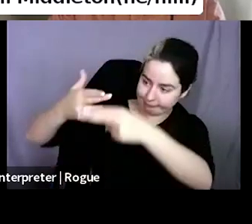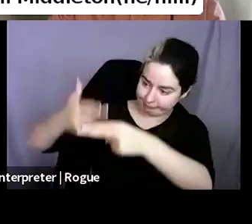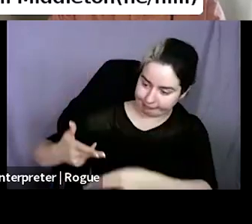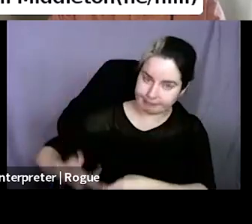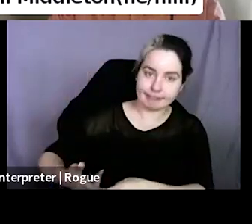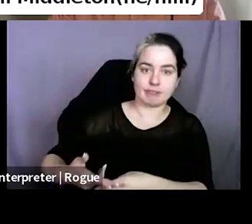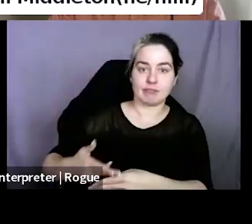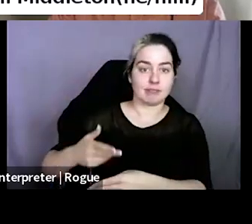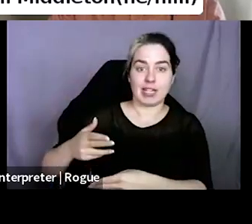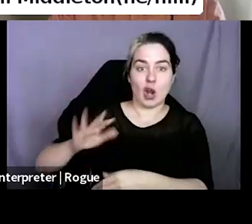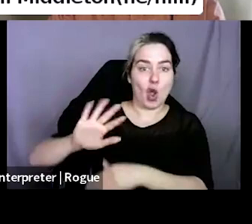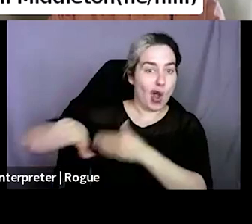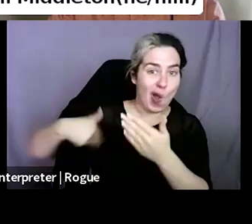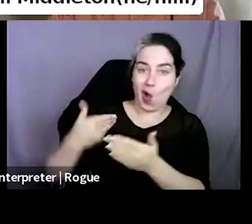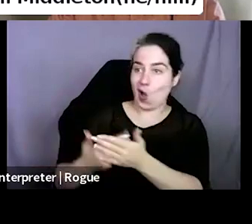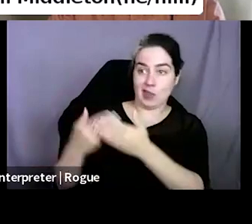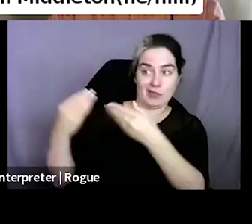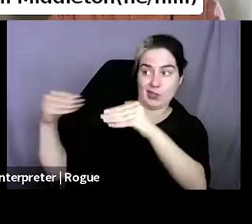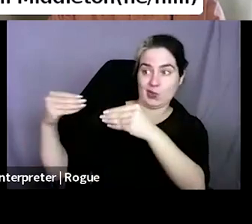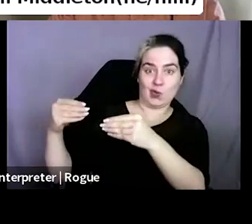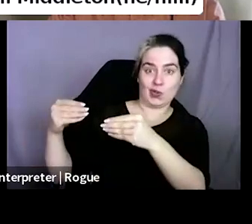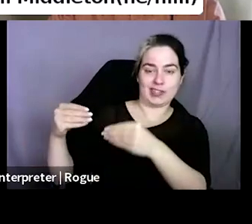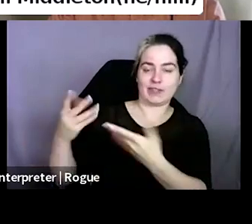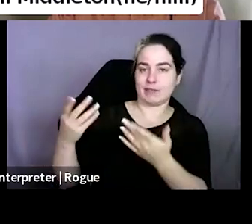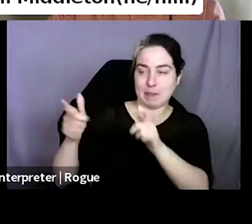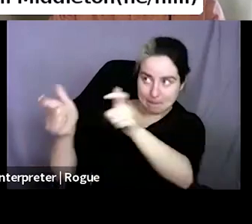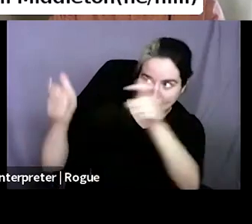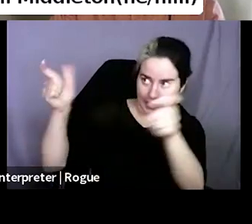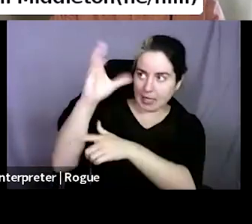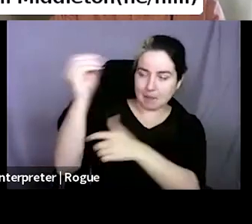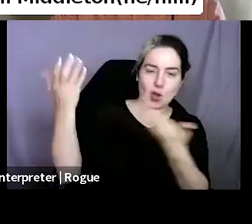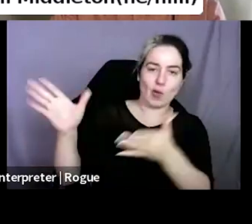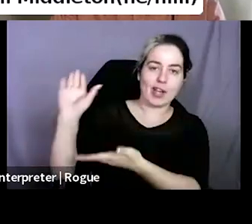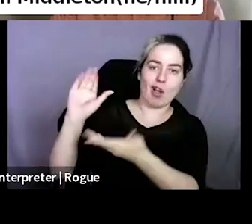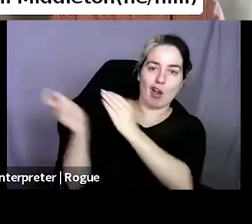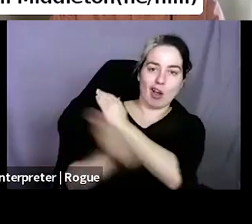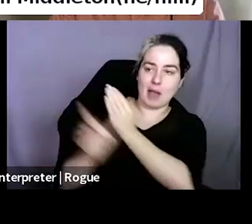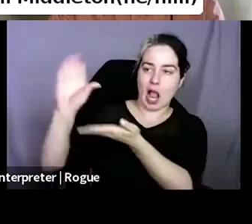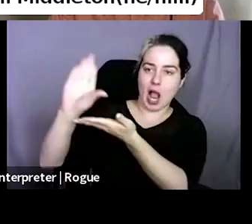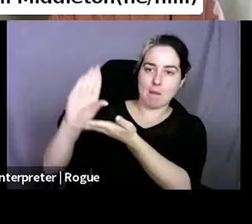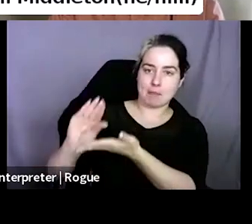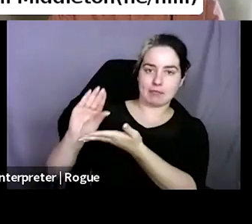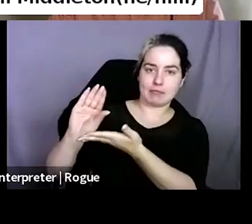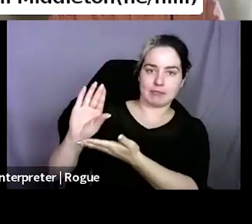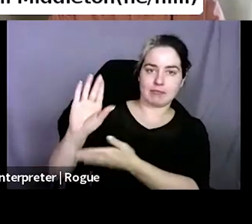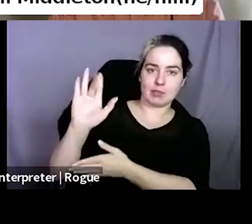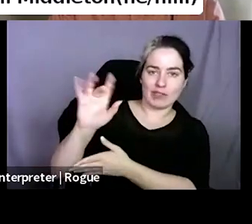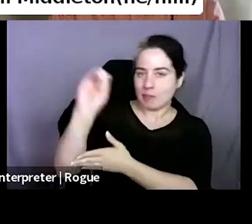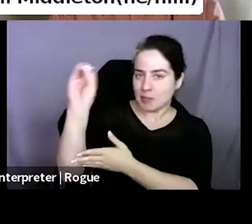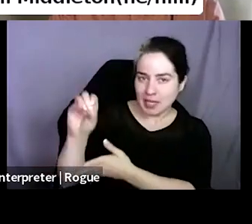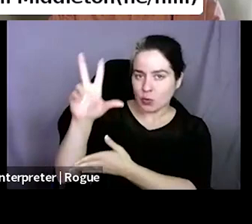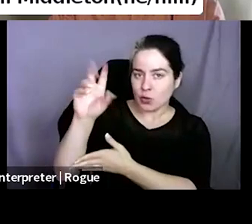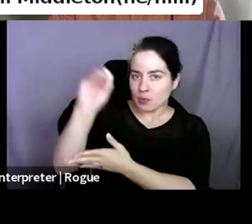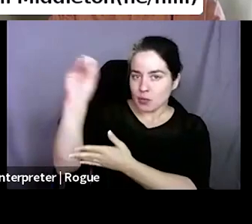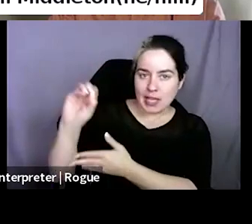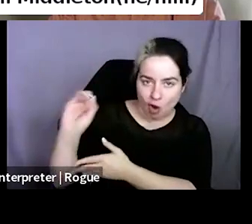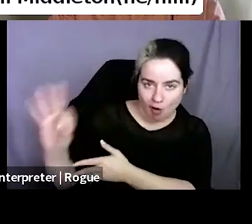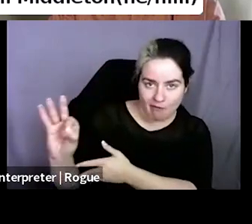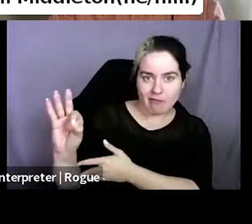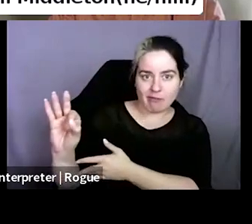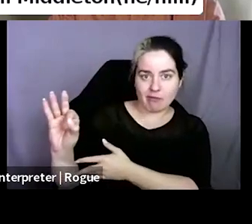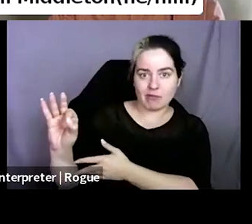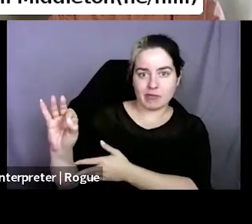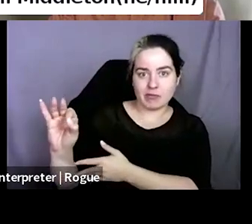have automatically listed at 25 to 30% off. If the publishers created some sort of like automatic shared